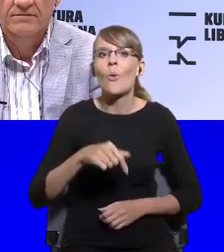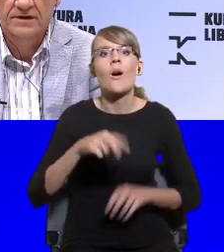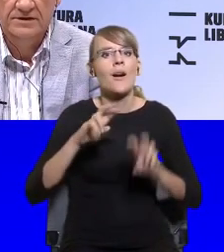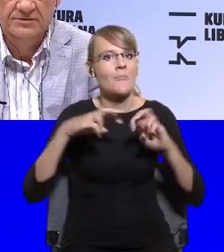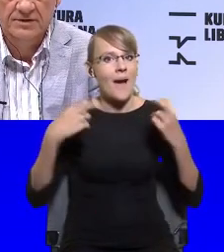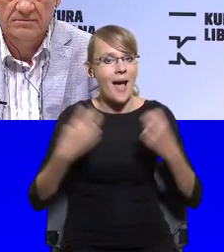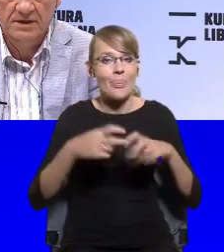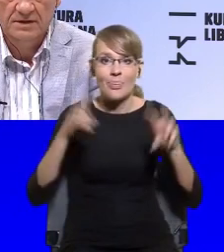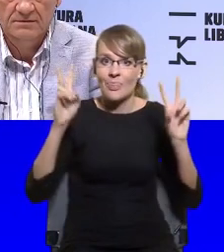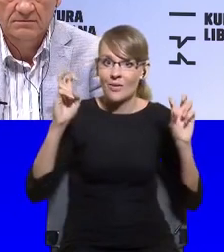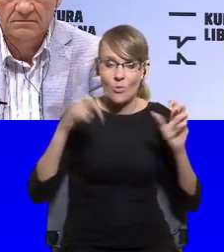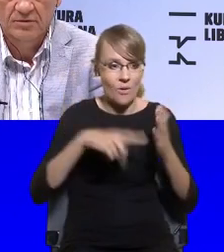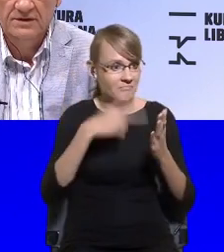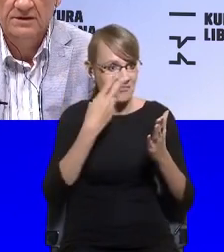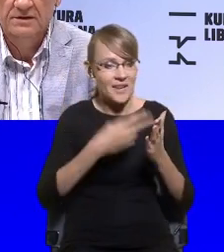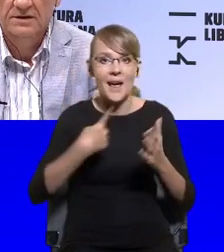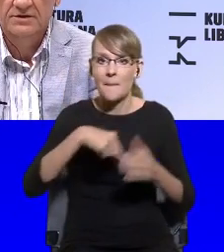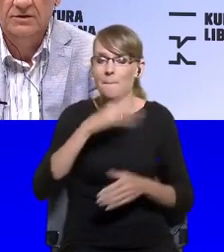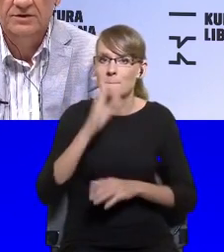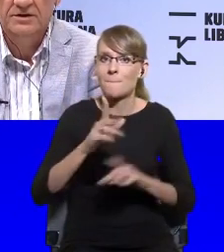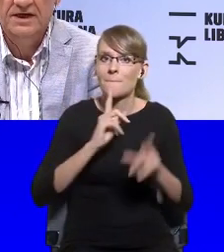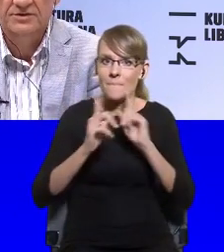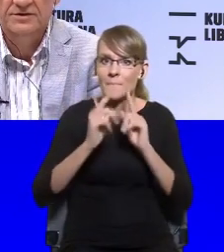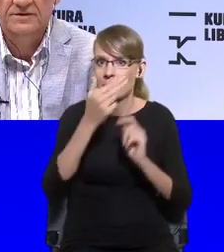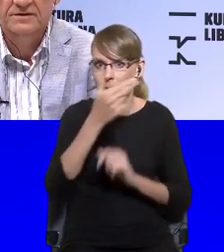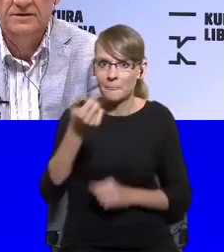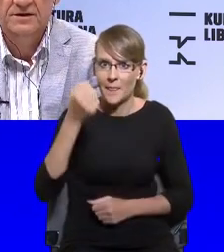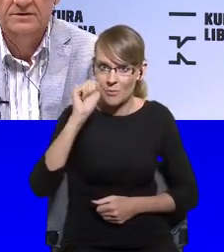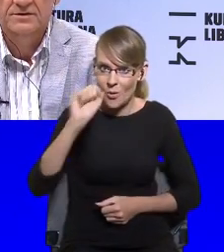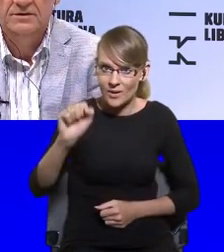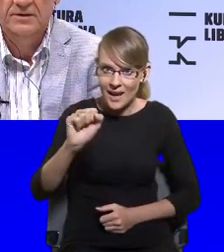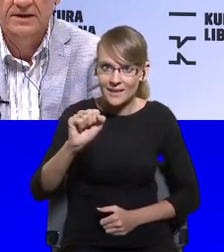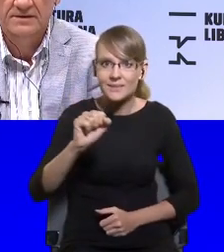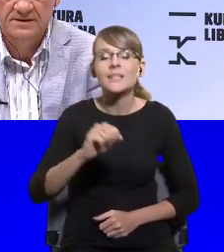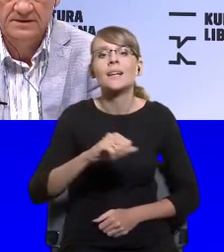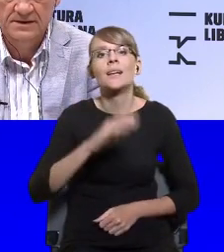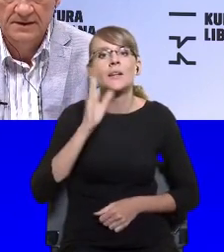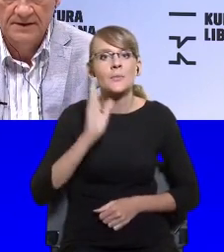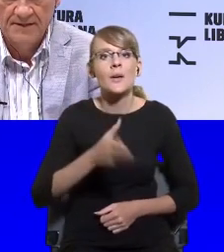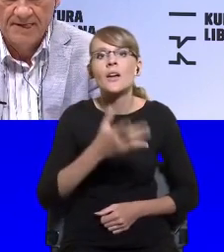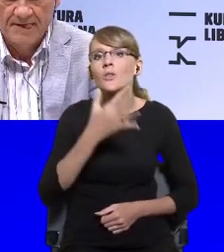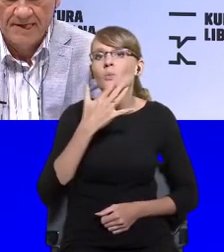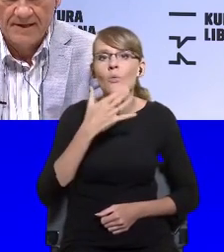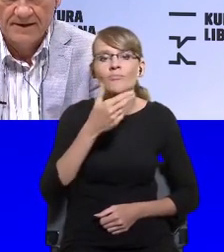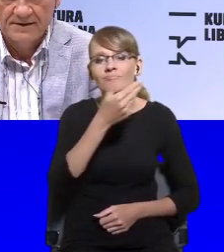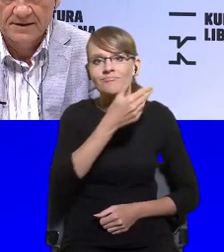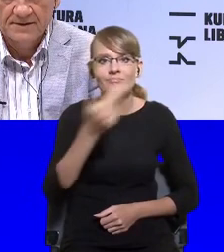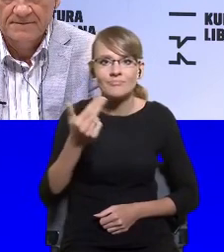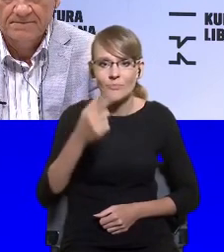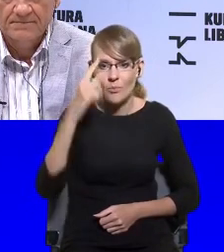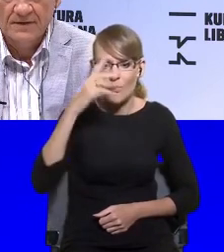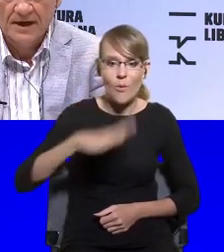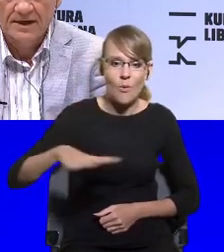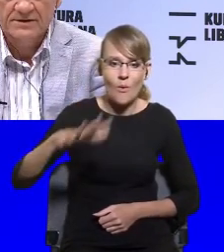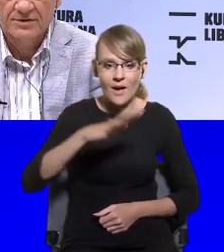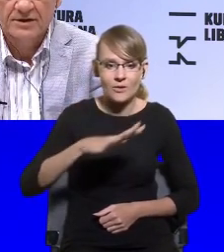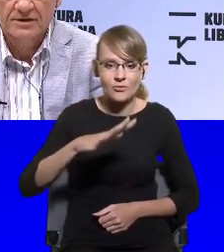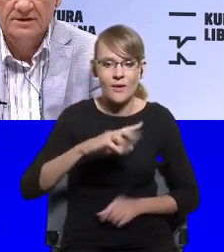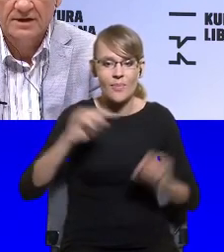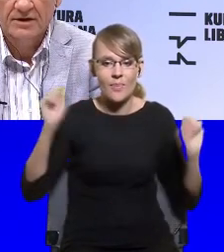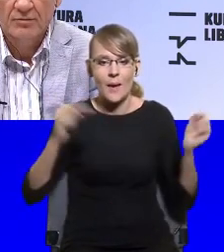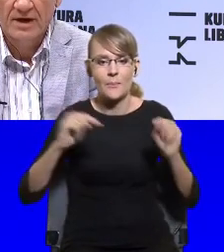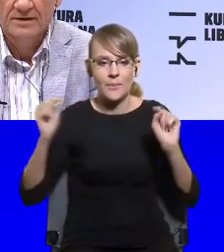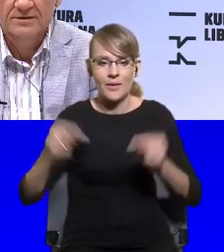of extreme political and social tensions and turbulences. I, as